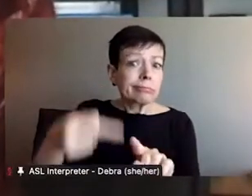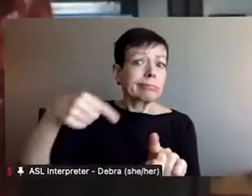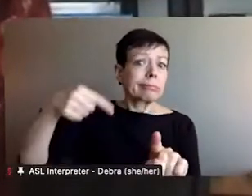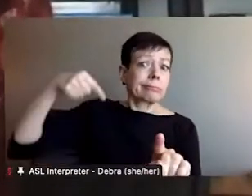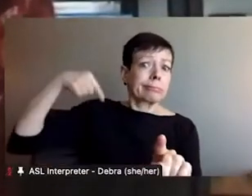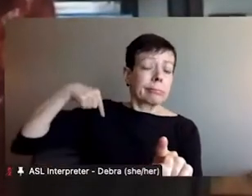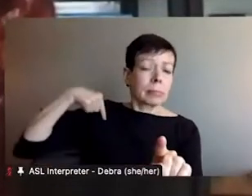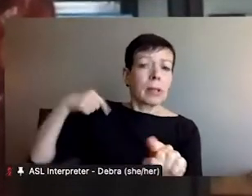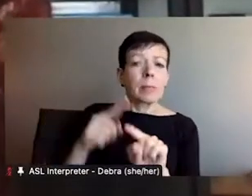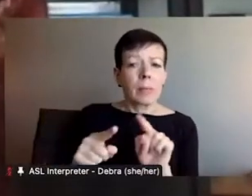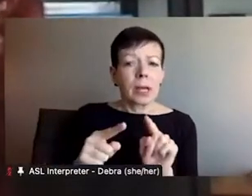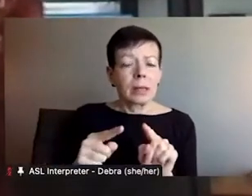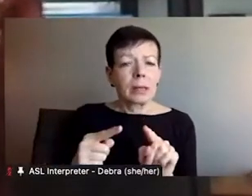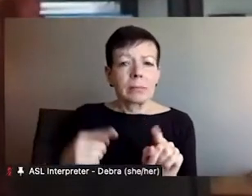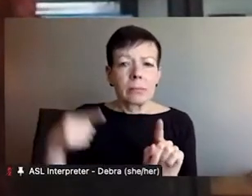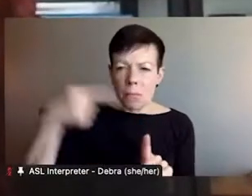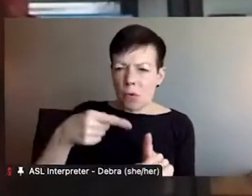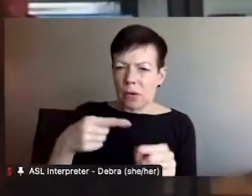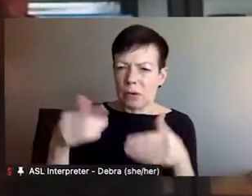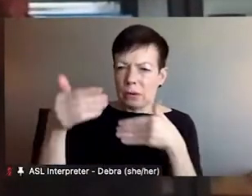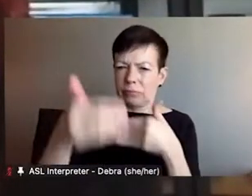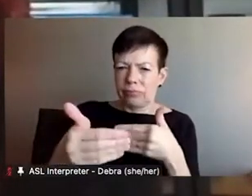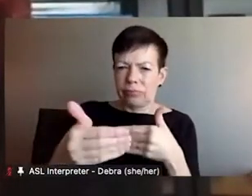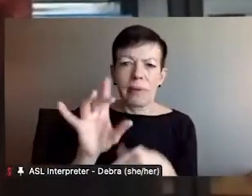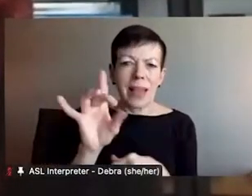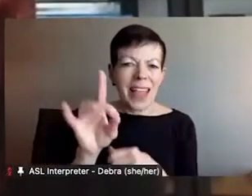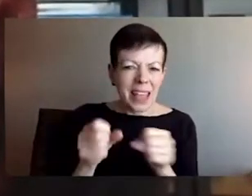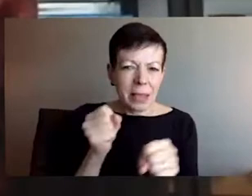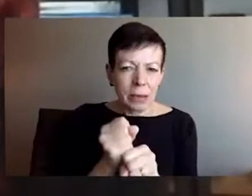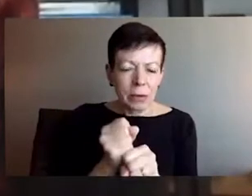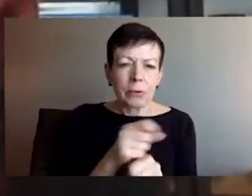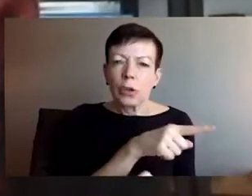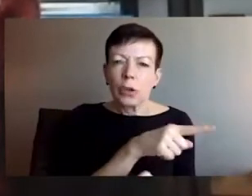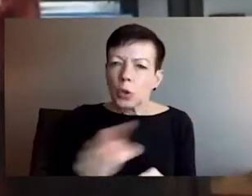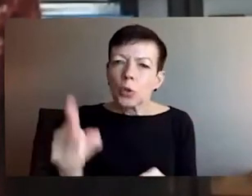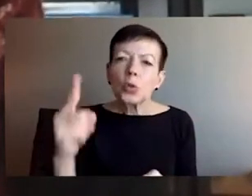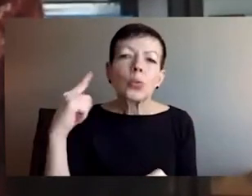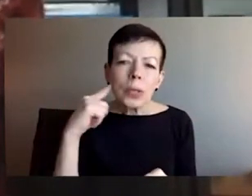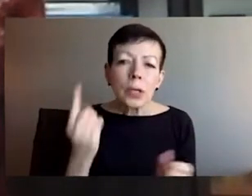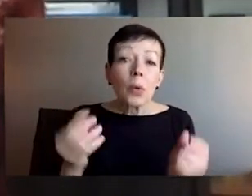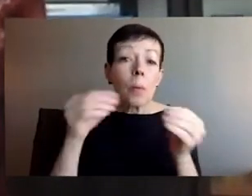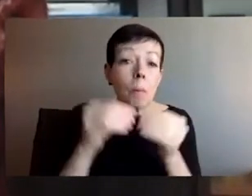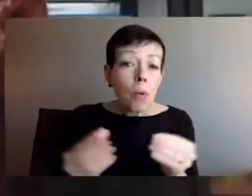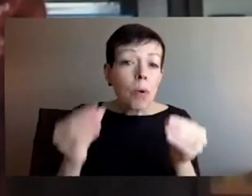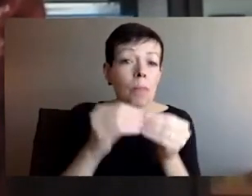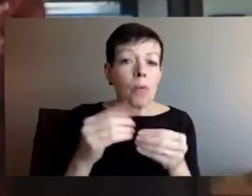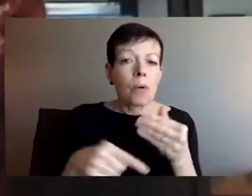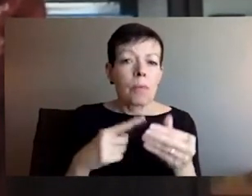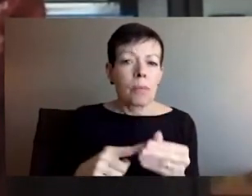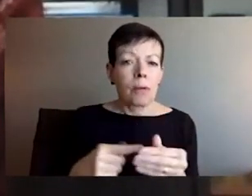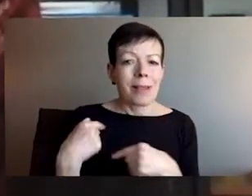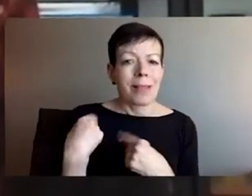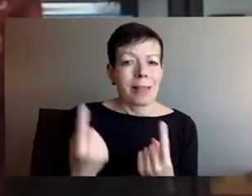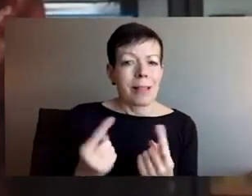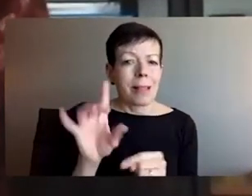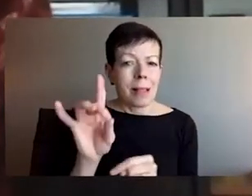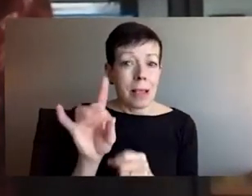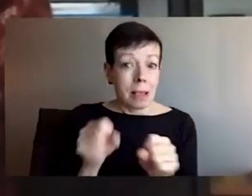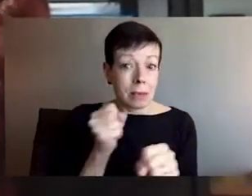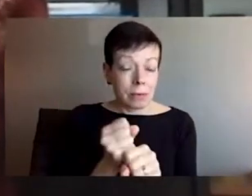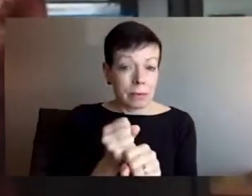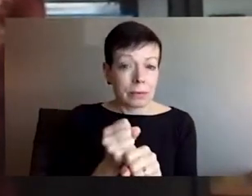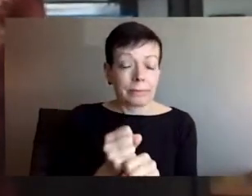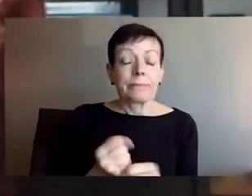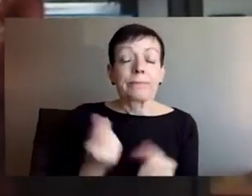hearing and may hear about the situation. So we'll go just back to 2014. We could go back a lot further,